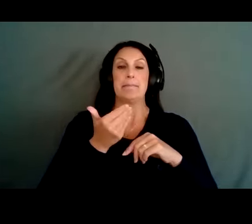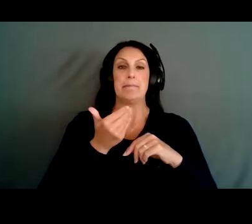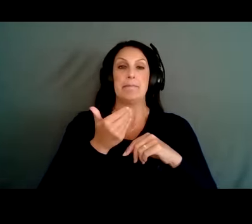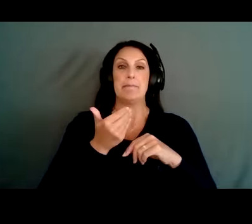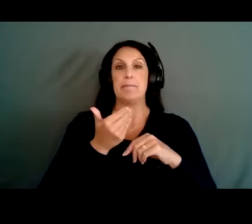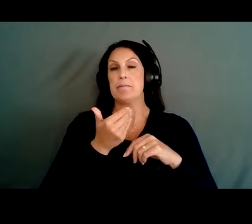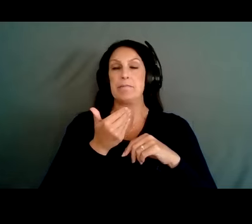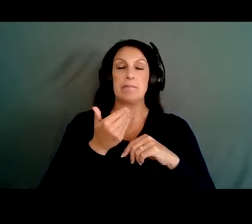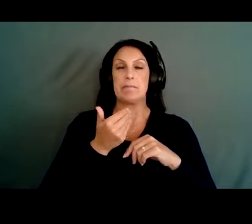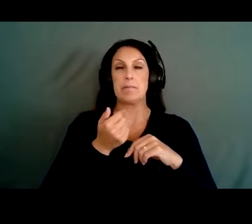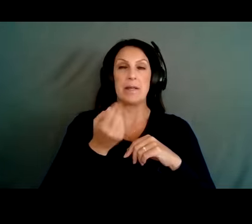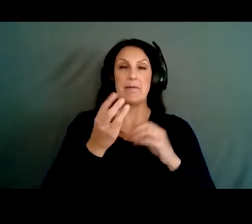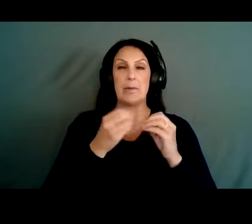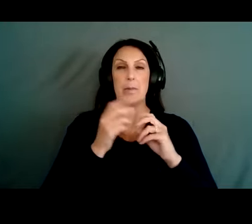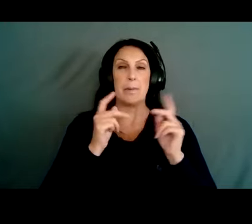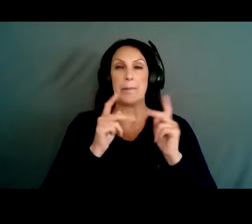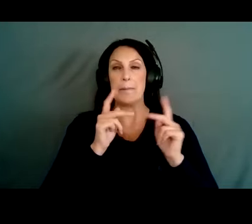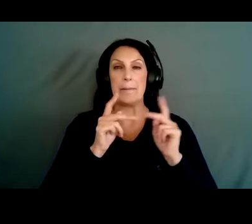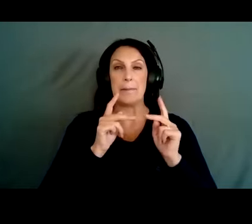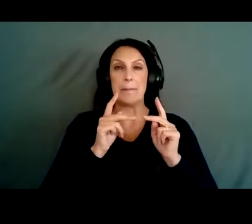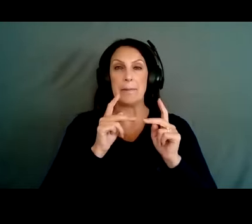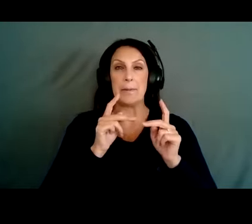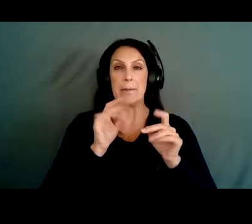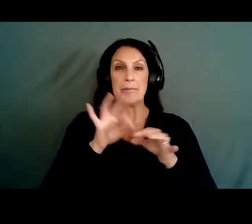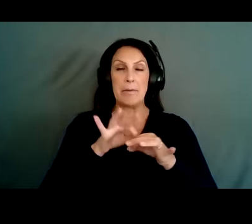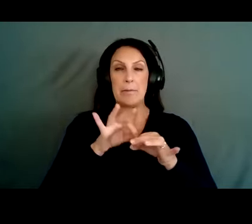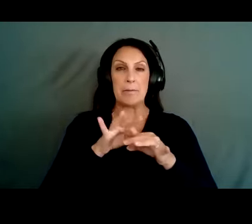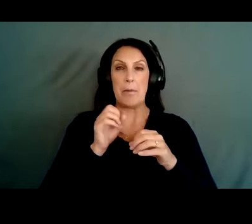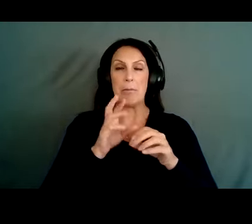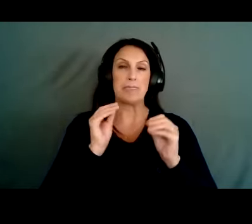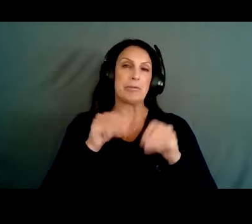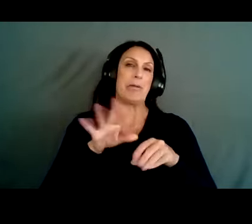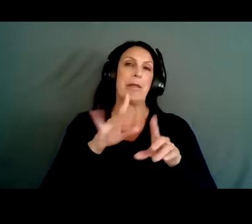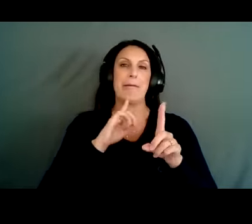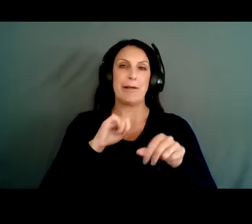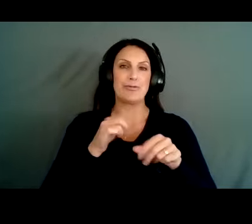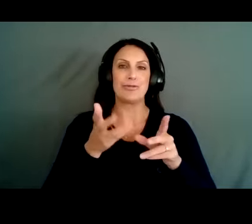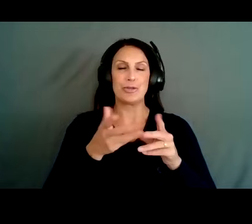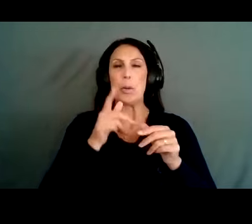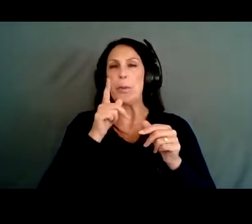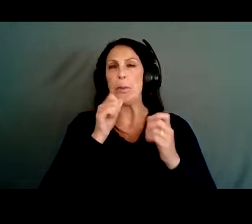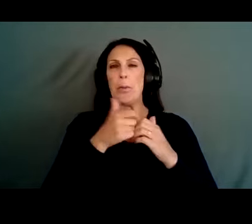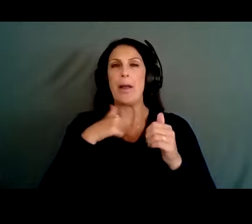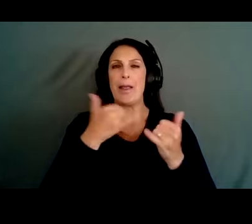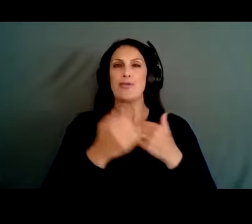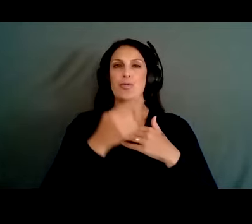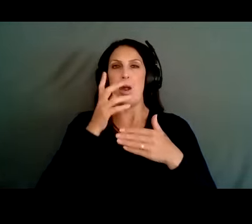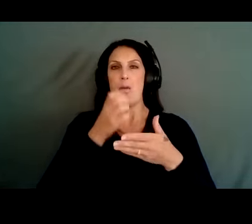A couple more people still plugging in their answers. I'm going to give them a few more minutes. I'm going to get a really good sense of who's with us today.